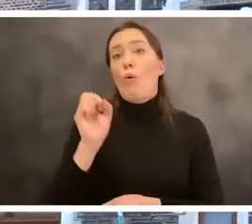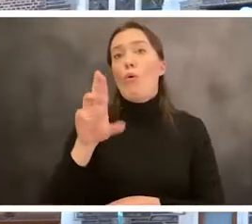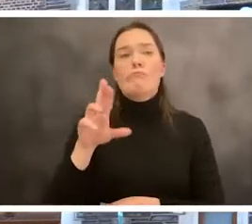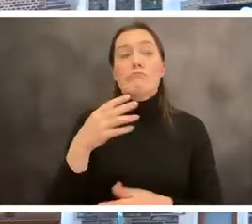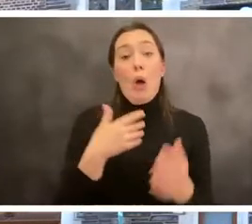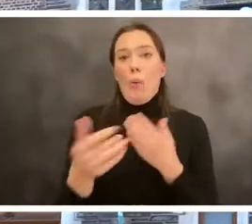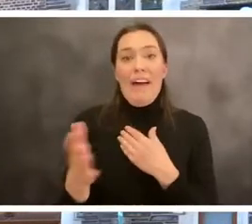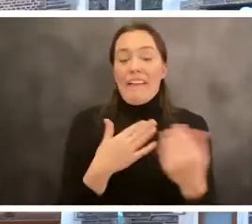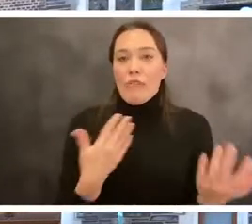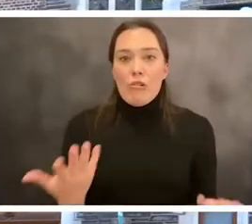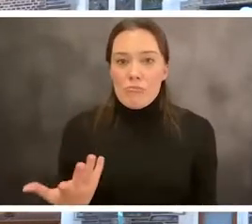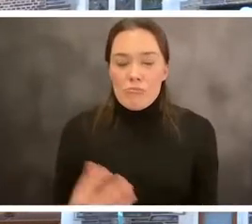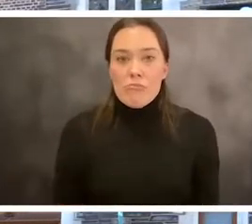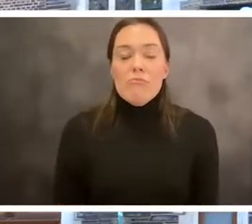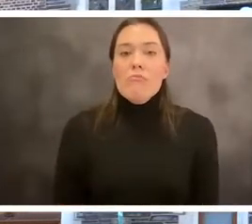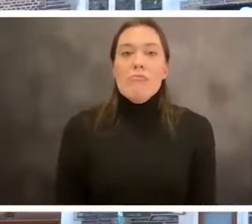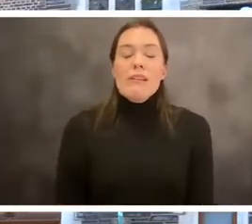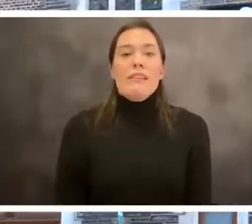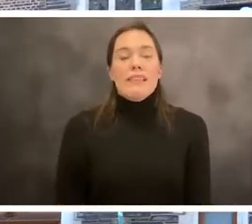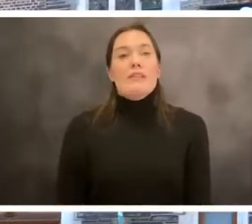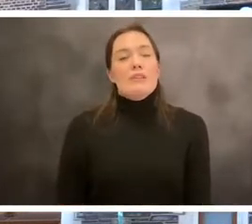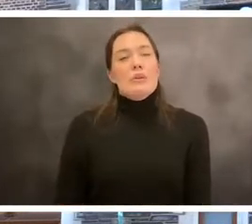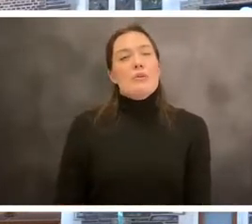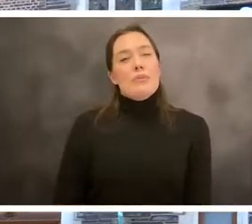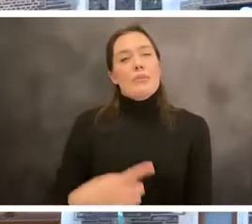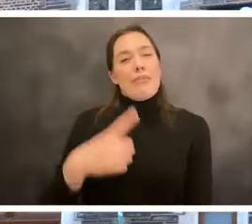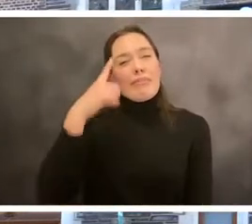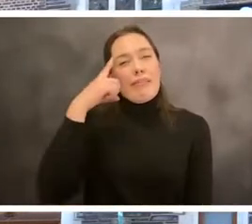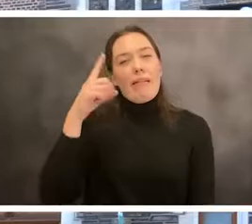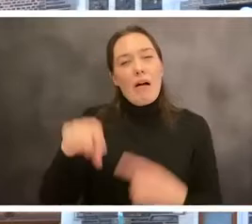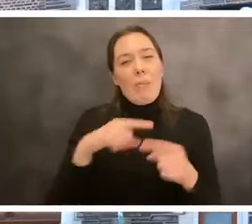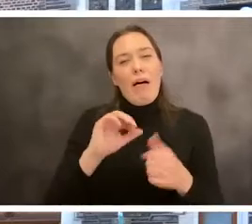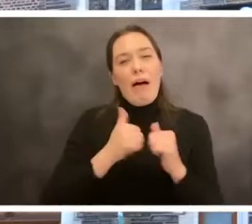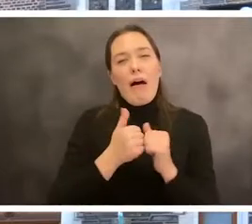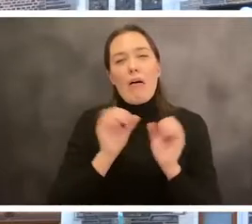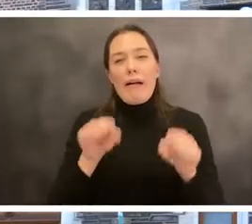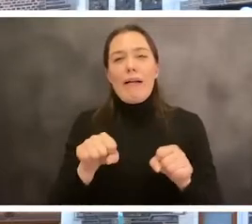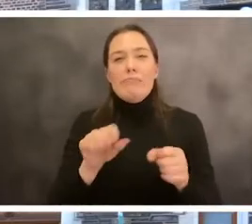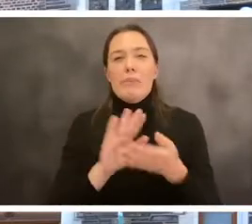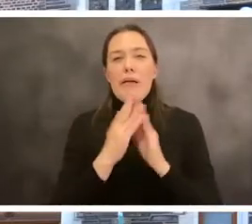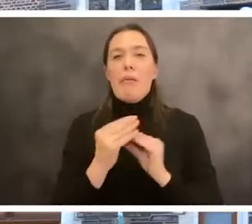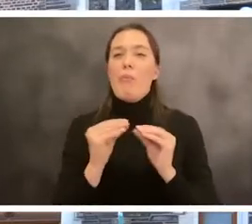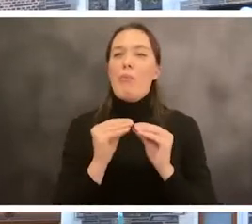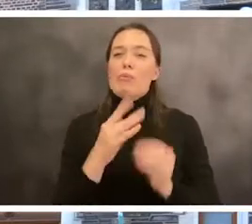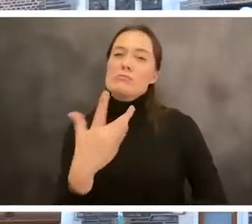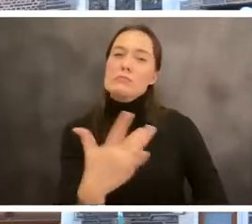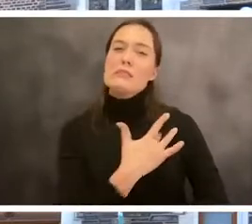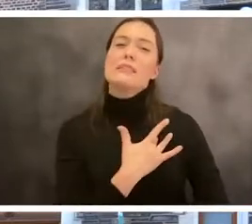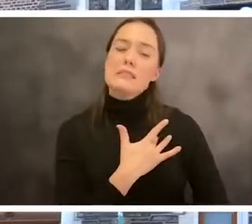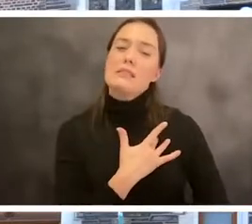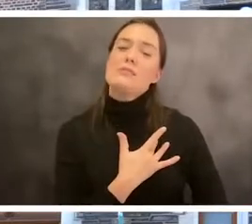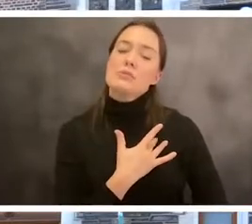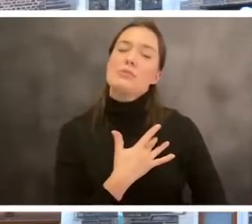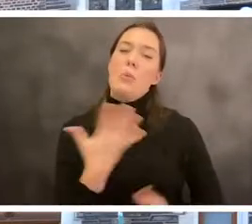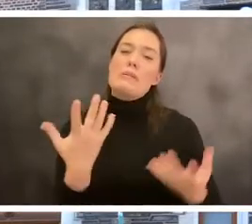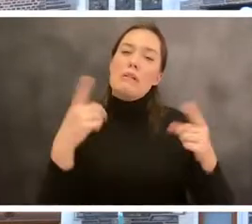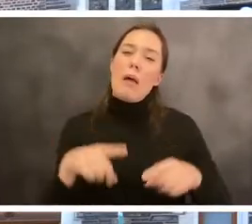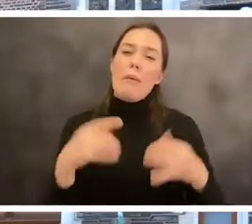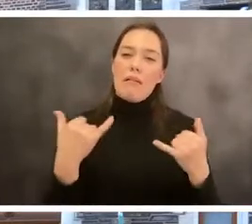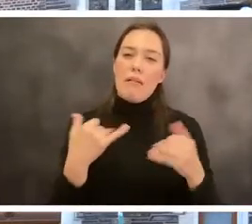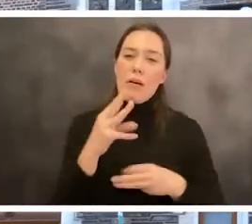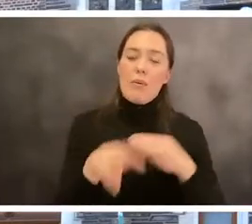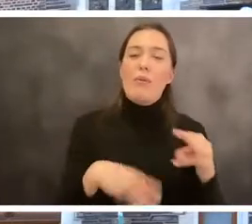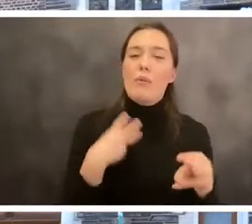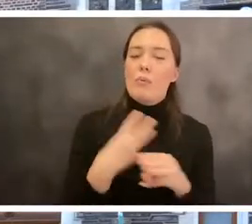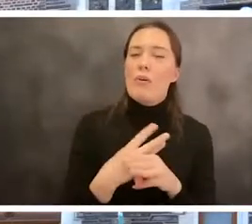whatever, that, that, that, that there'd be an increased sensitivity to, to the times and, and that'd be reflected in at least some of